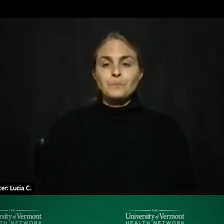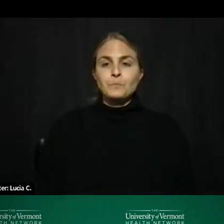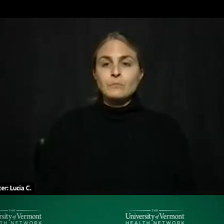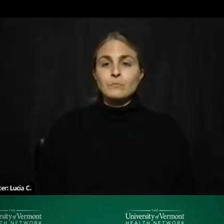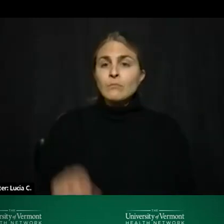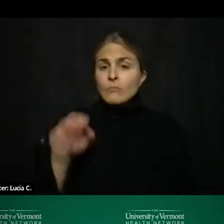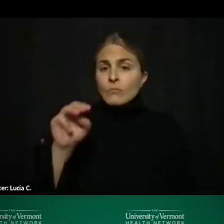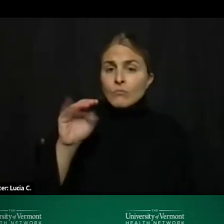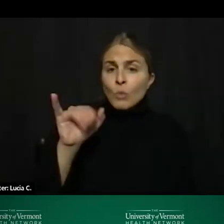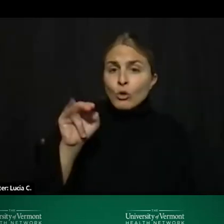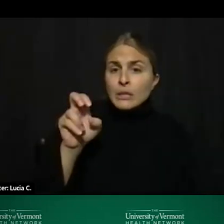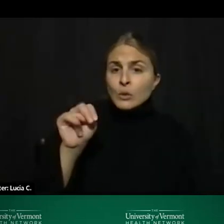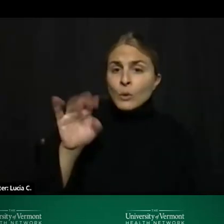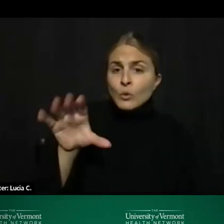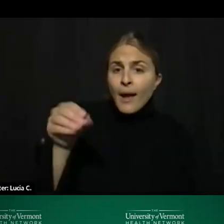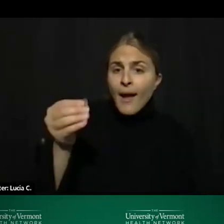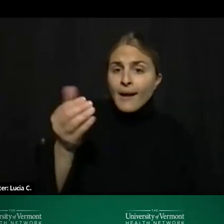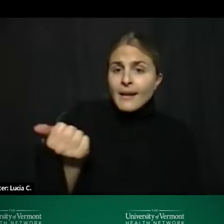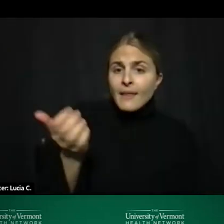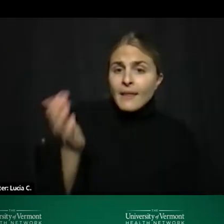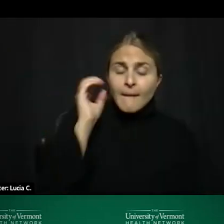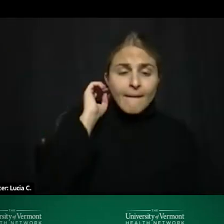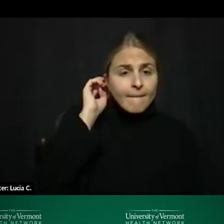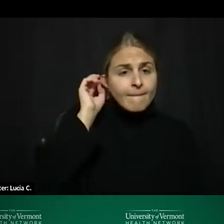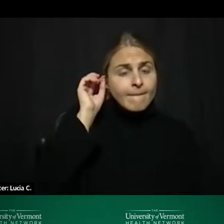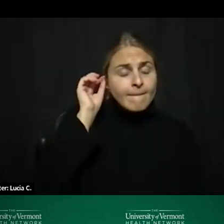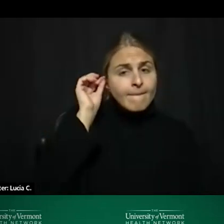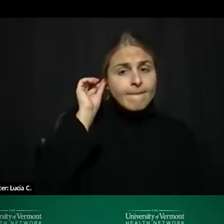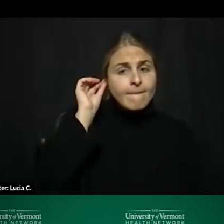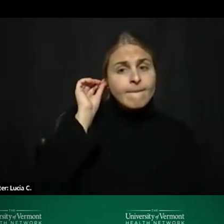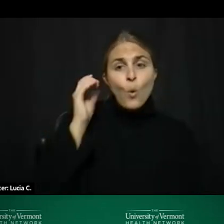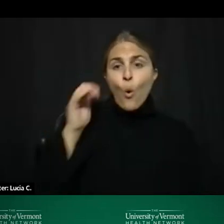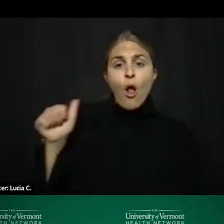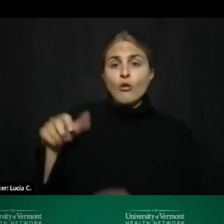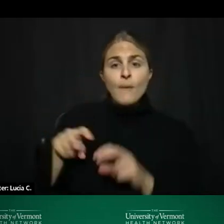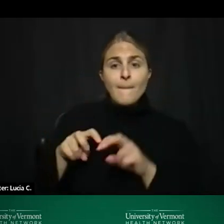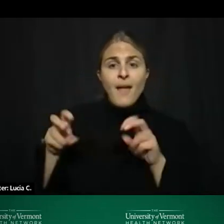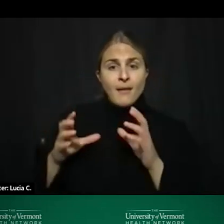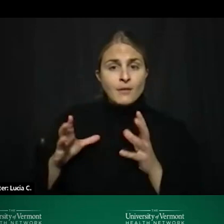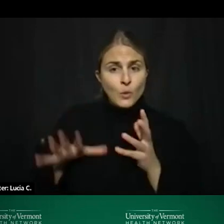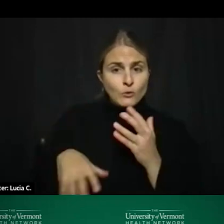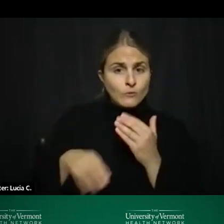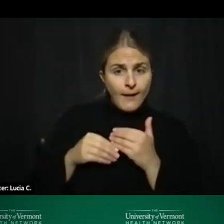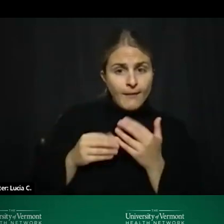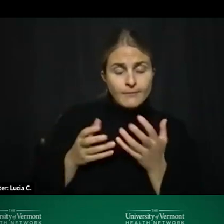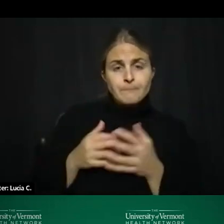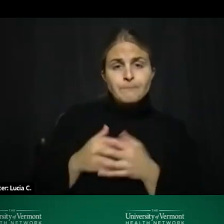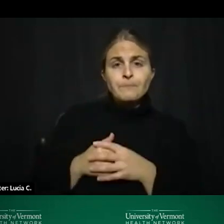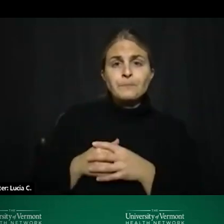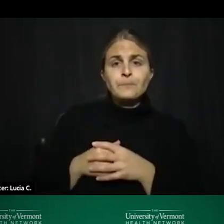maureen would you yeah i was wondering if ever any any of our other panelists also cared to weigh in